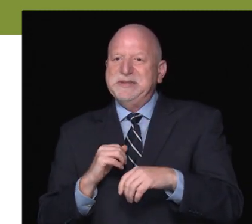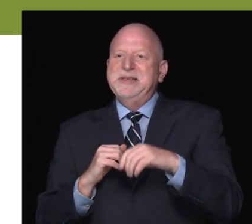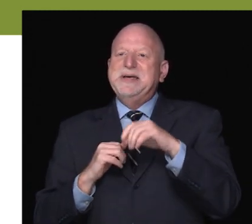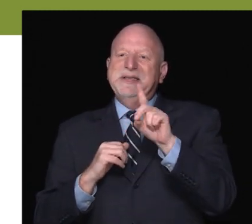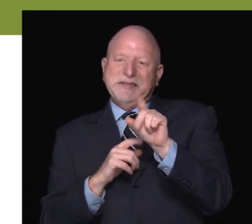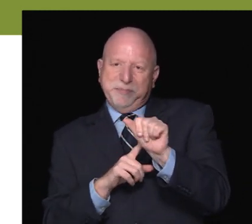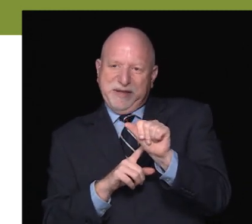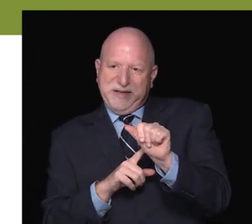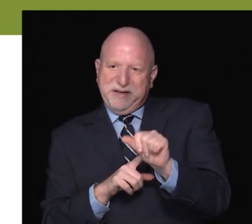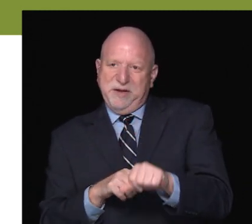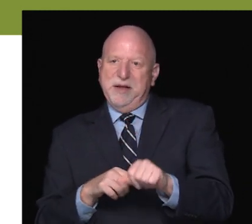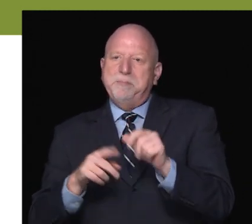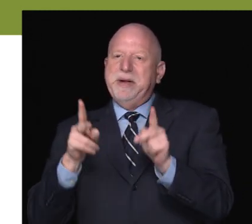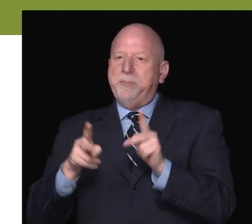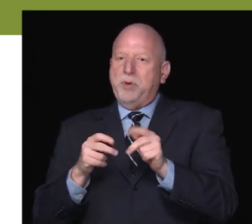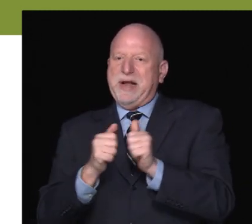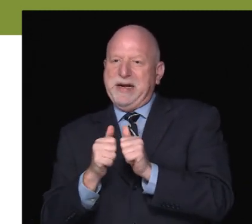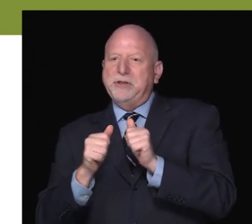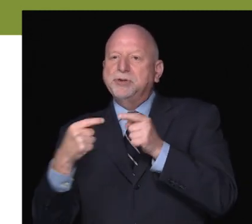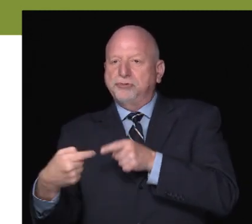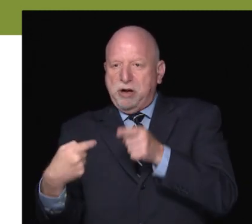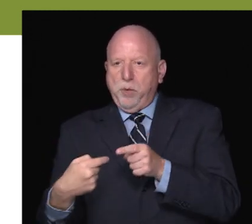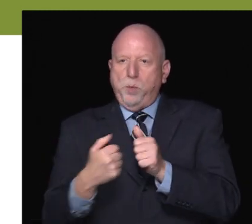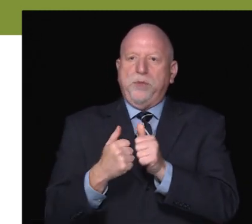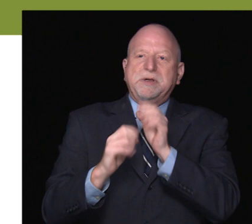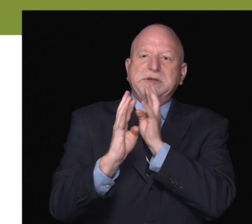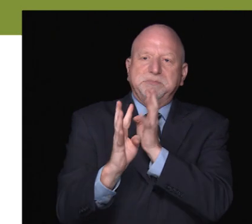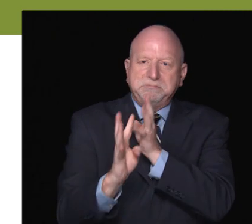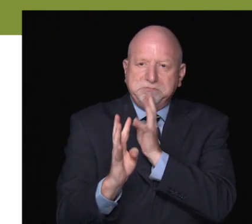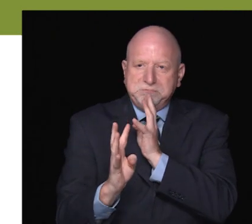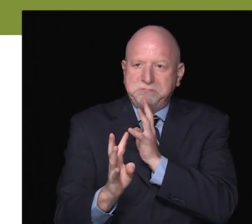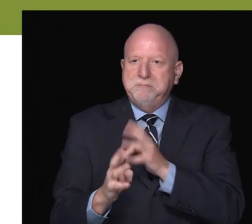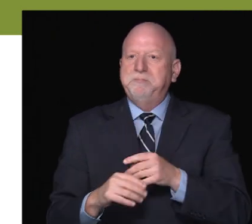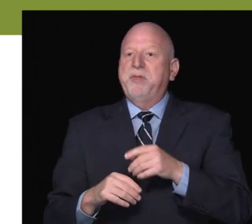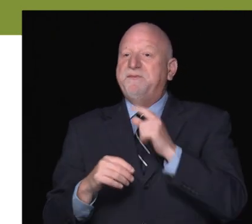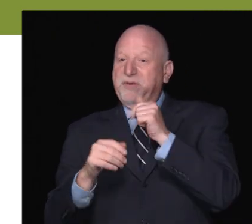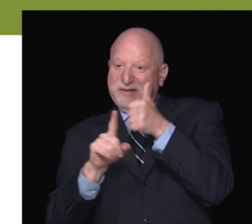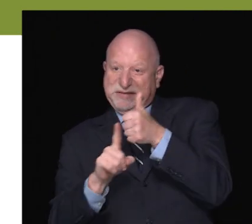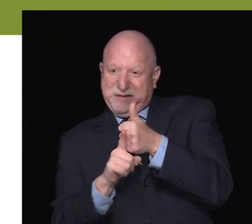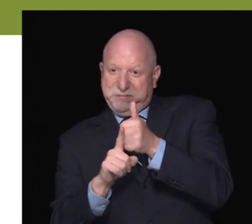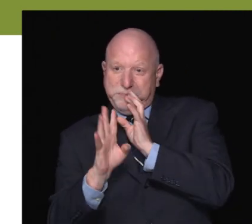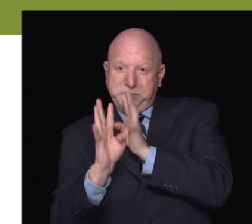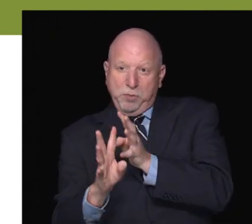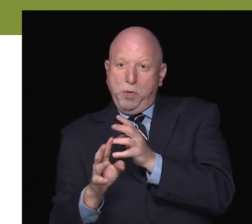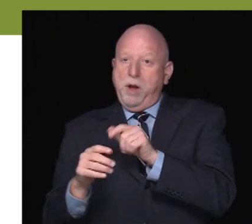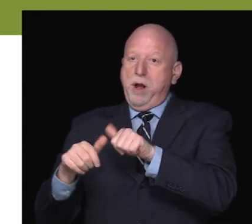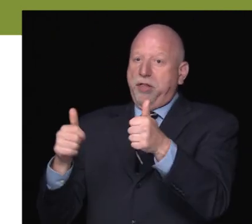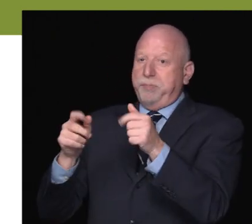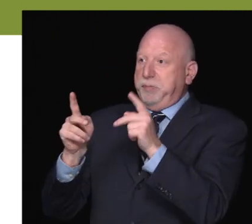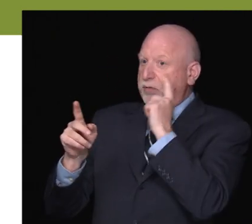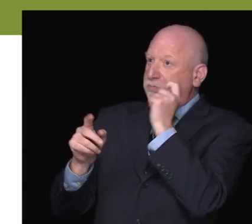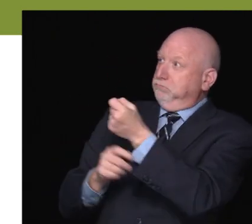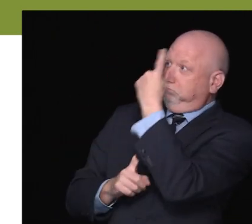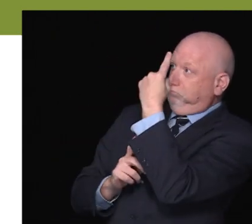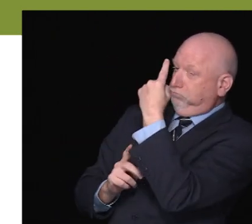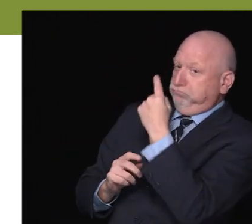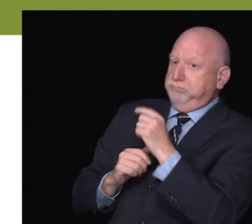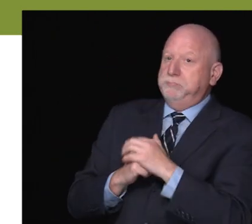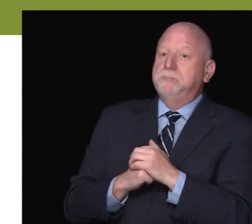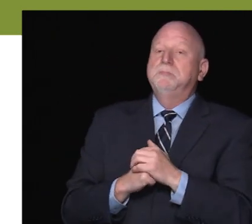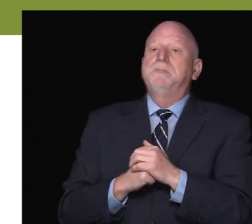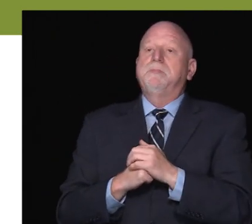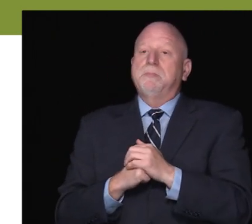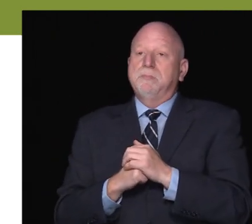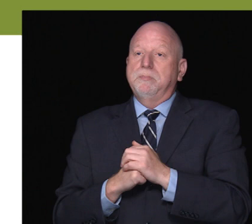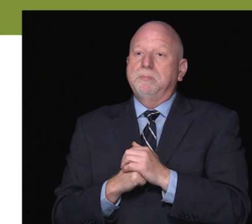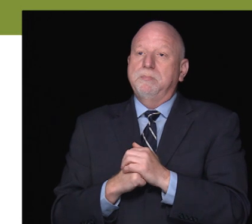difficulty amplifying their voice to a volume that can be heard by others or the inability to speak at all. They may also be